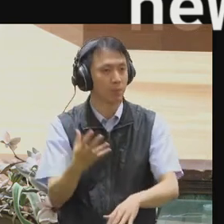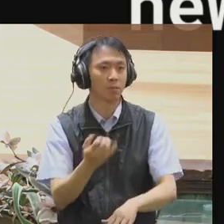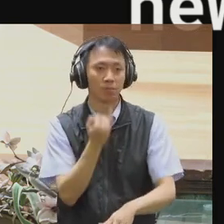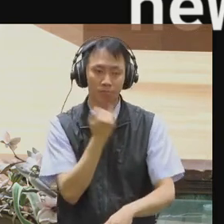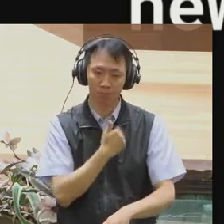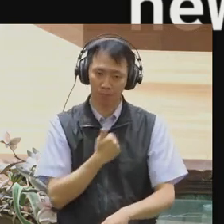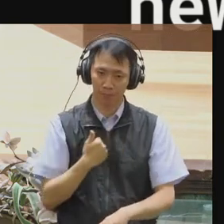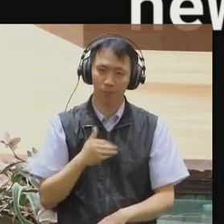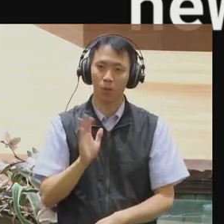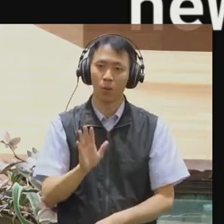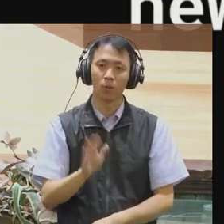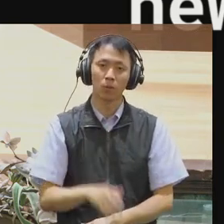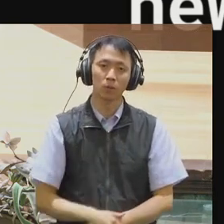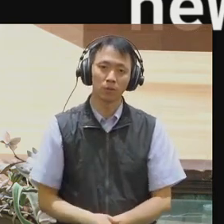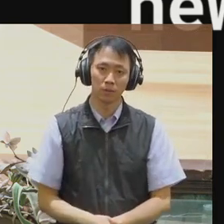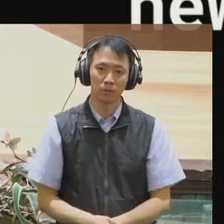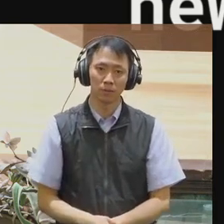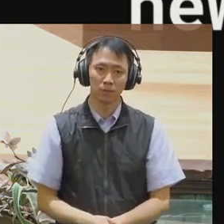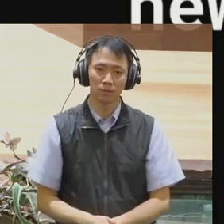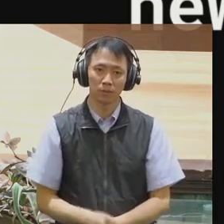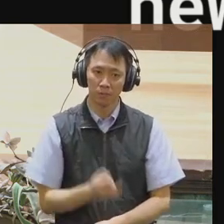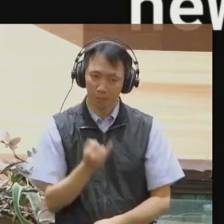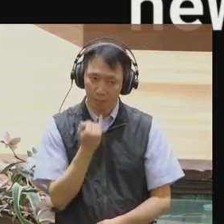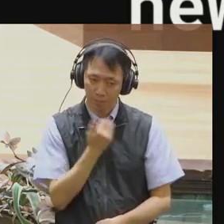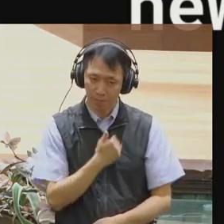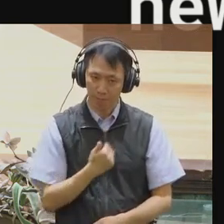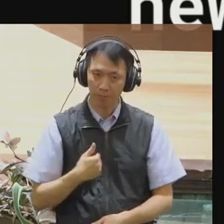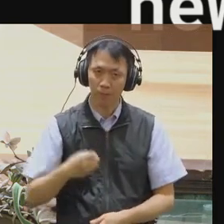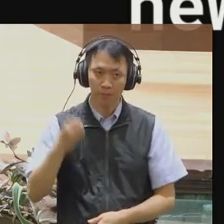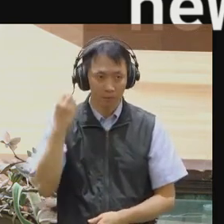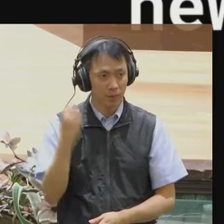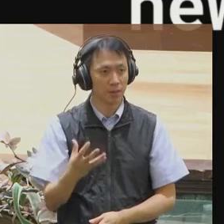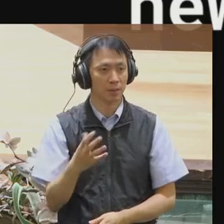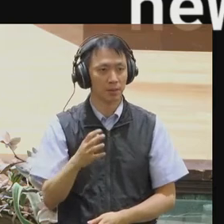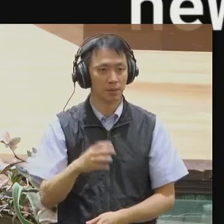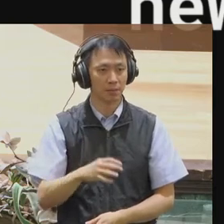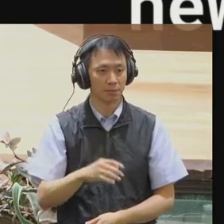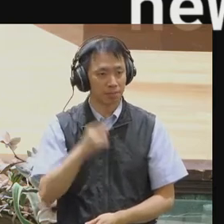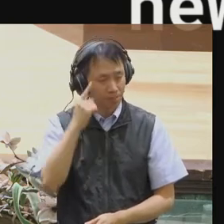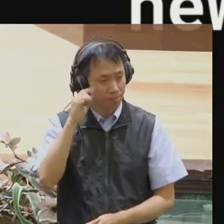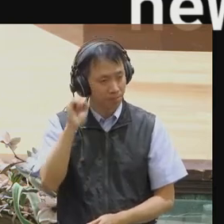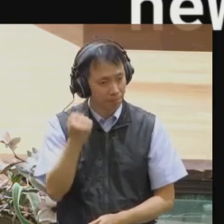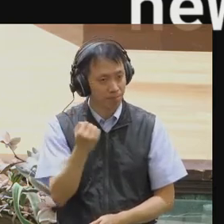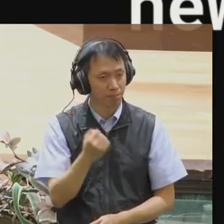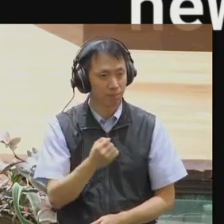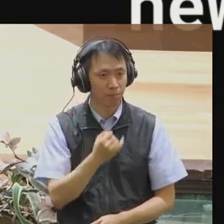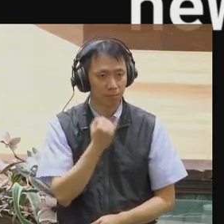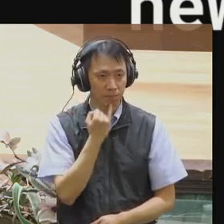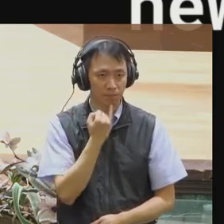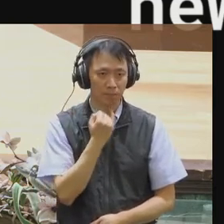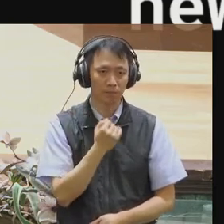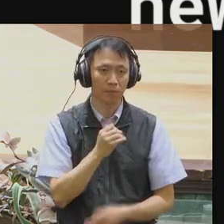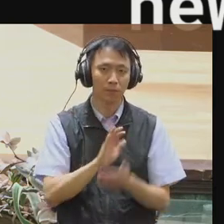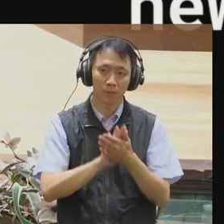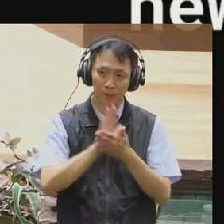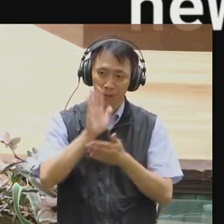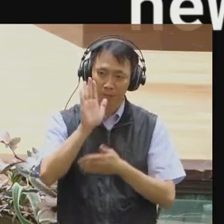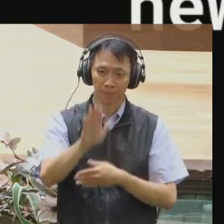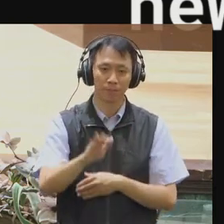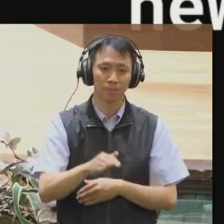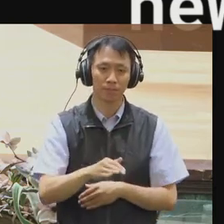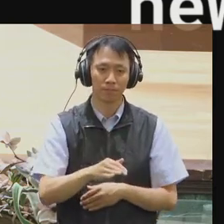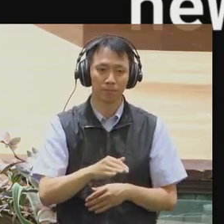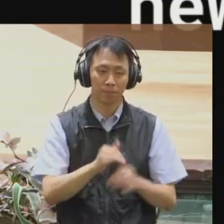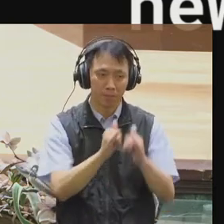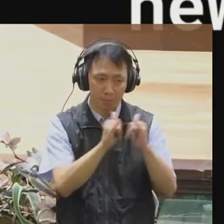mean new assumptions regarding the representation of populations. Future democratic systems must be much more effective at managing